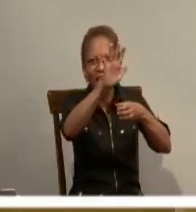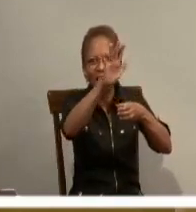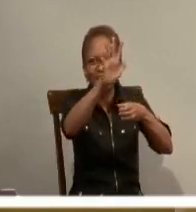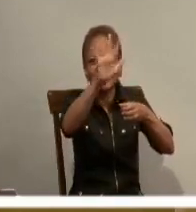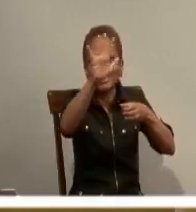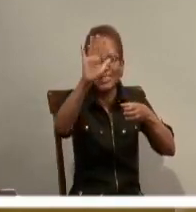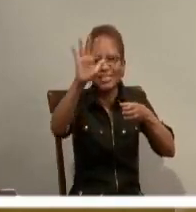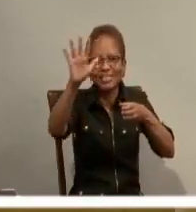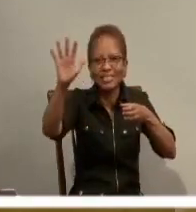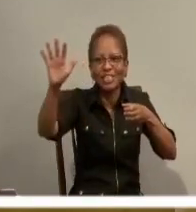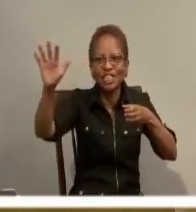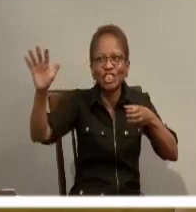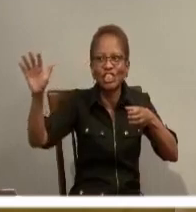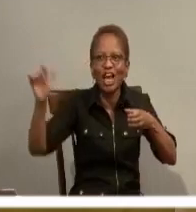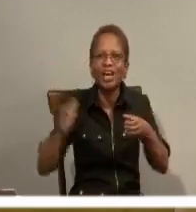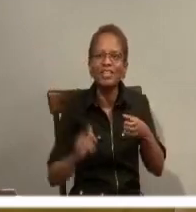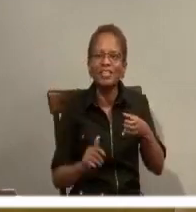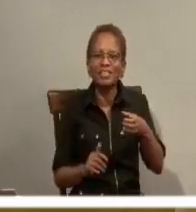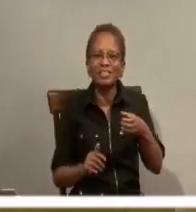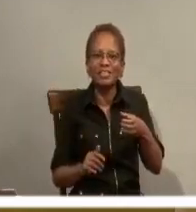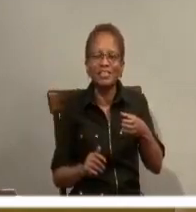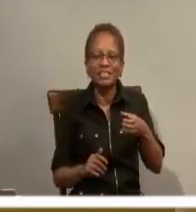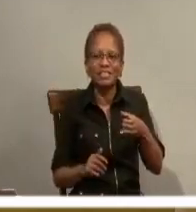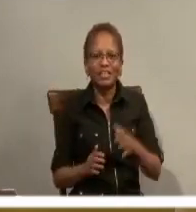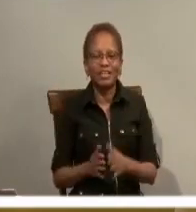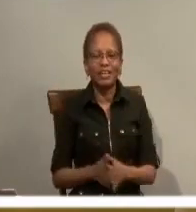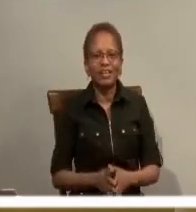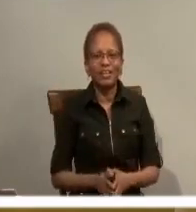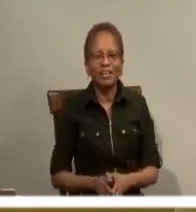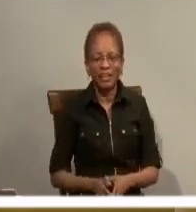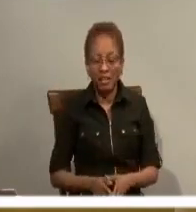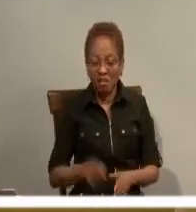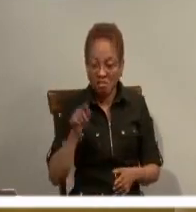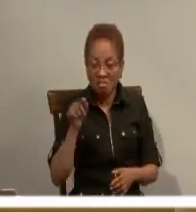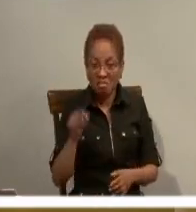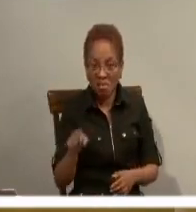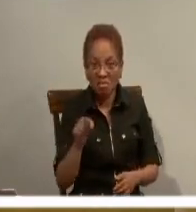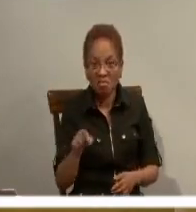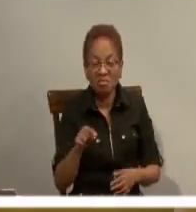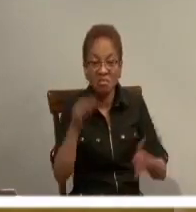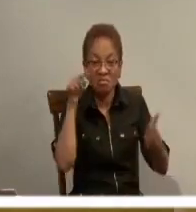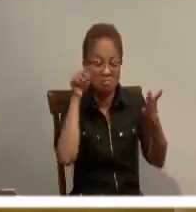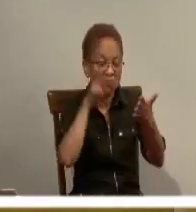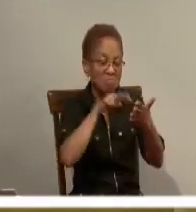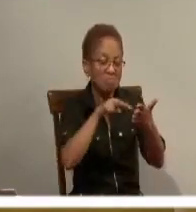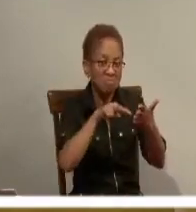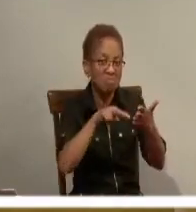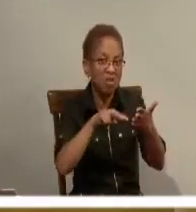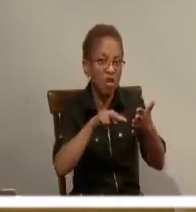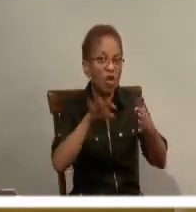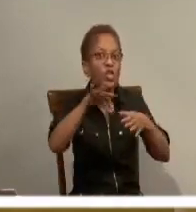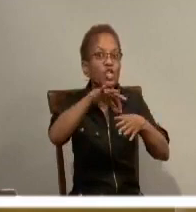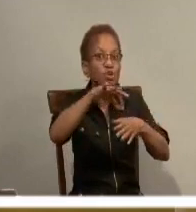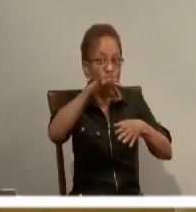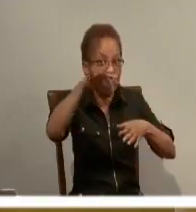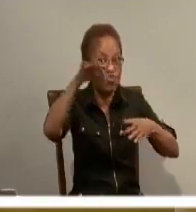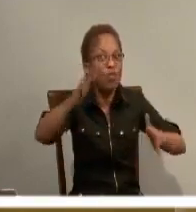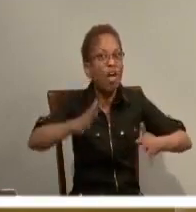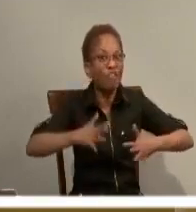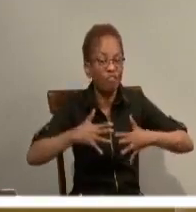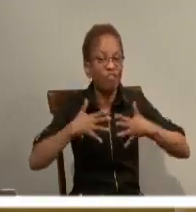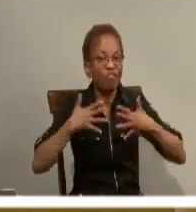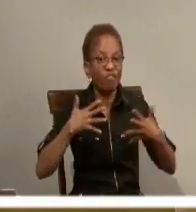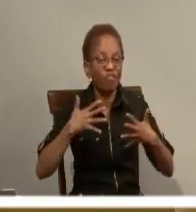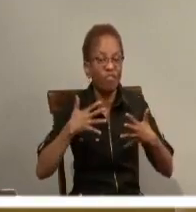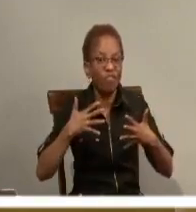This text is speaking to the whole of the spiritual life. To the whole spiritual life. And